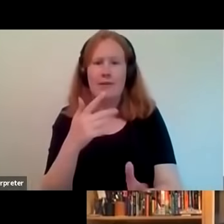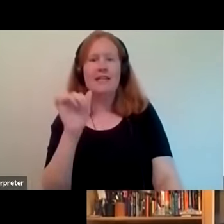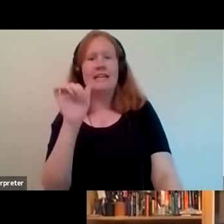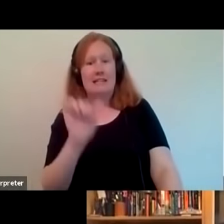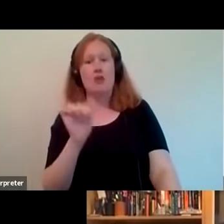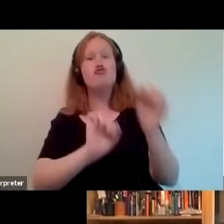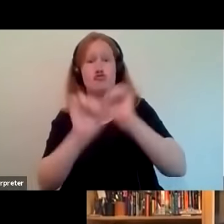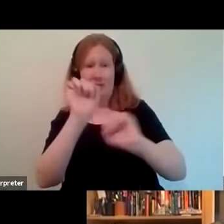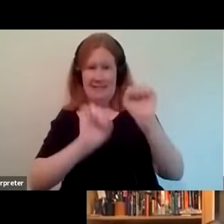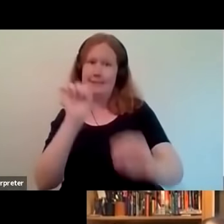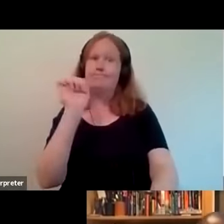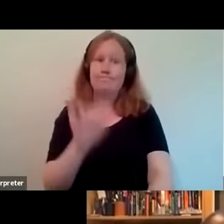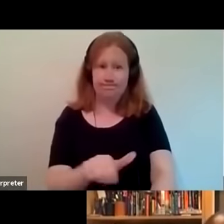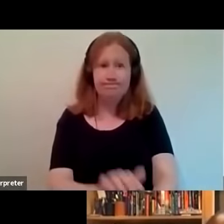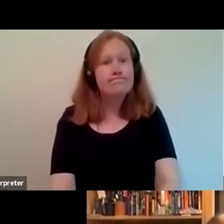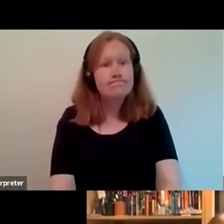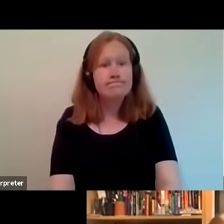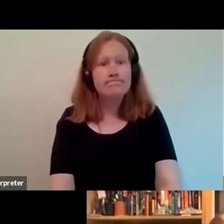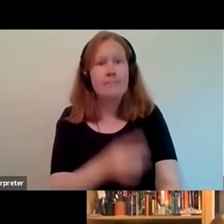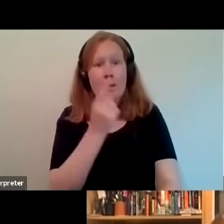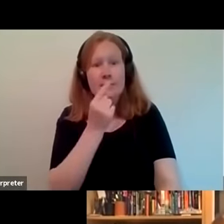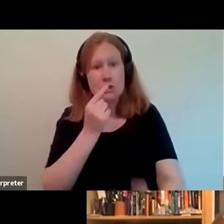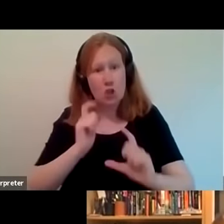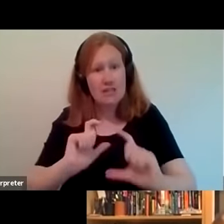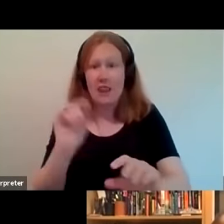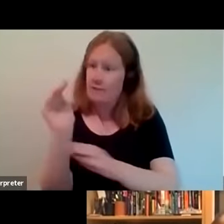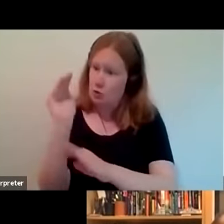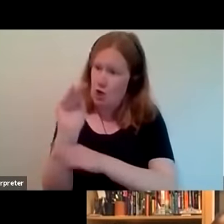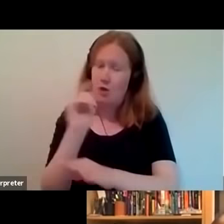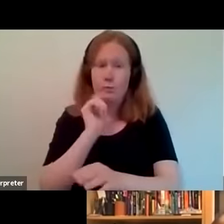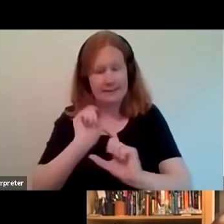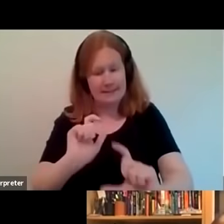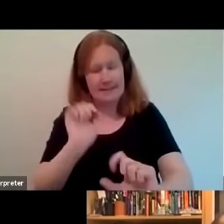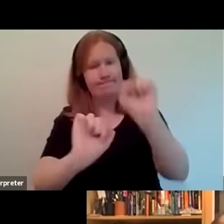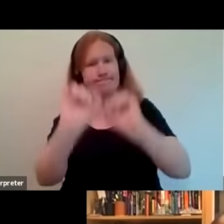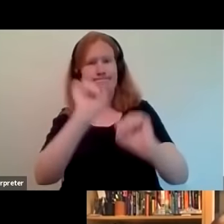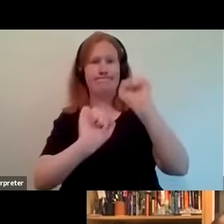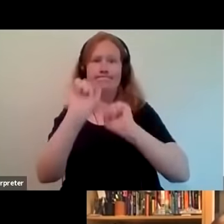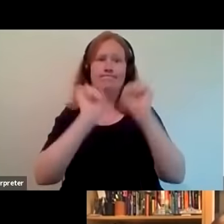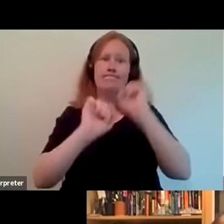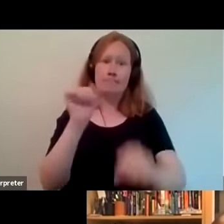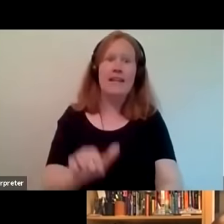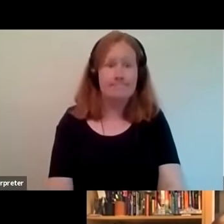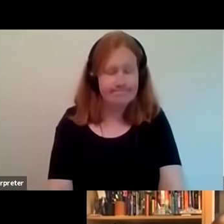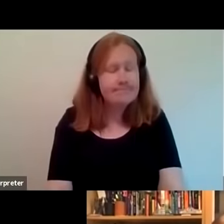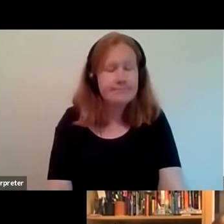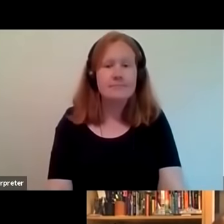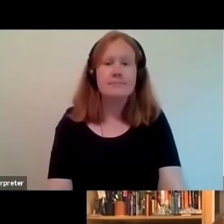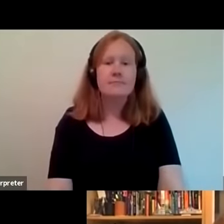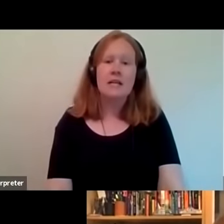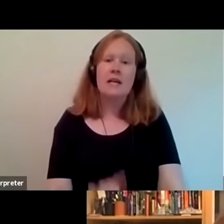and potentially still will be resistance in the future but um i have to say that like just having some